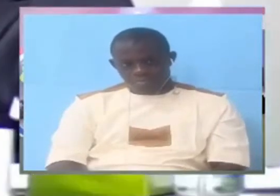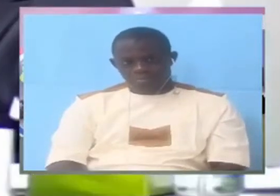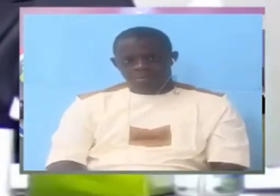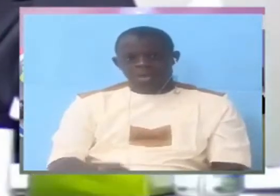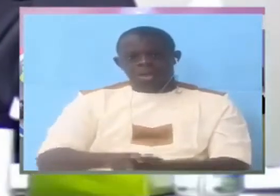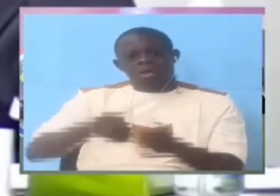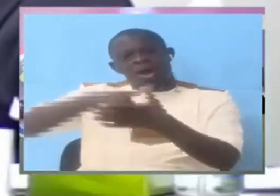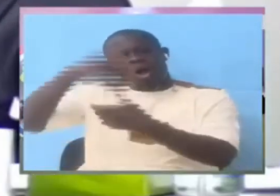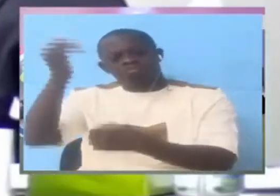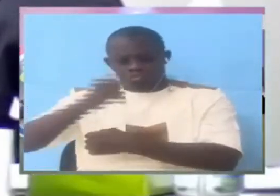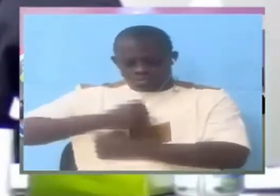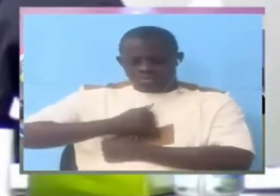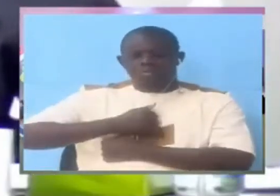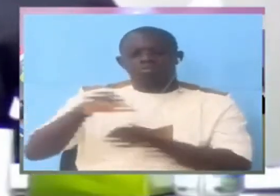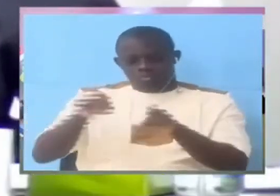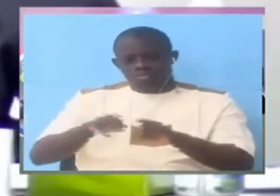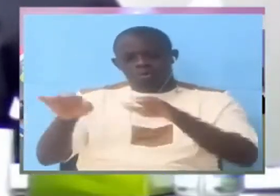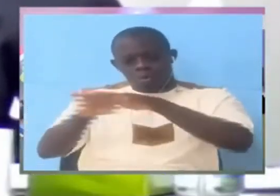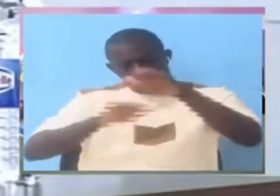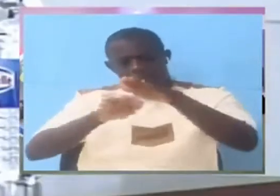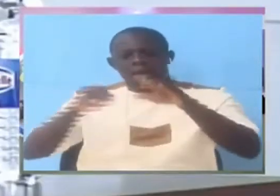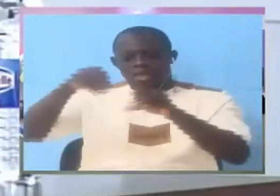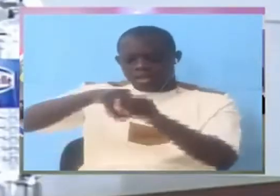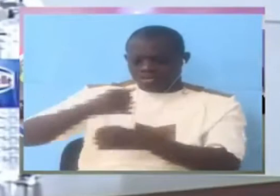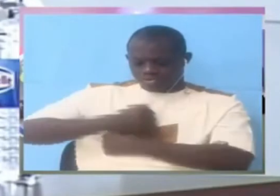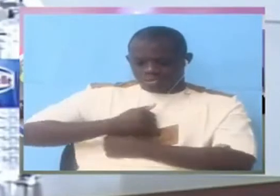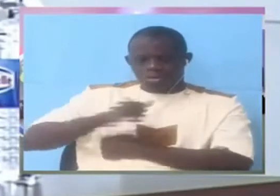security was also under internal security? No.